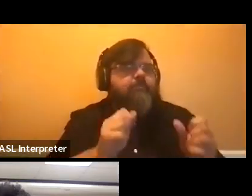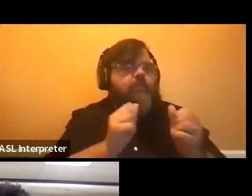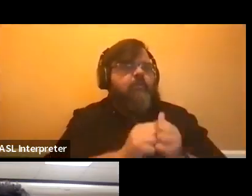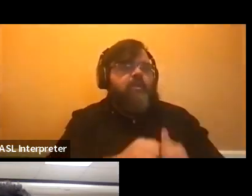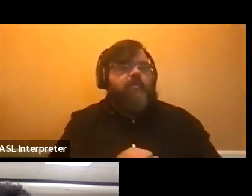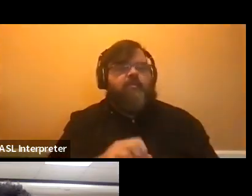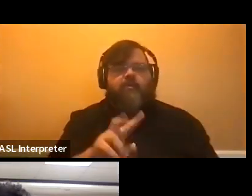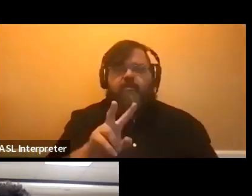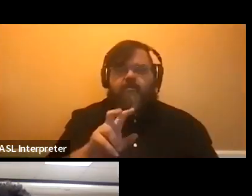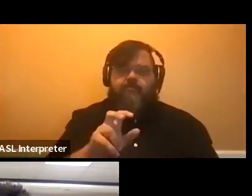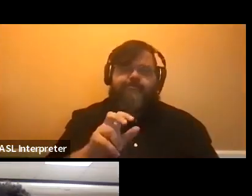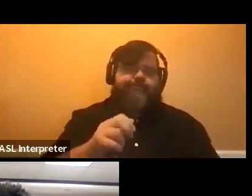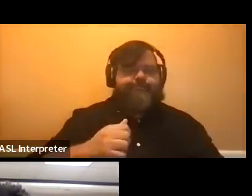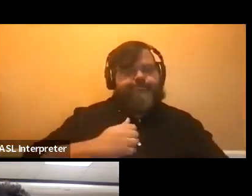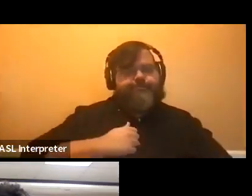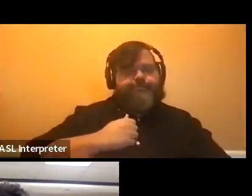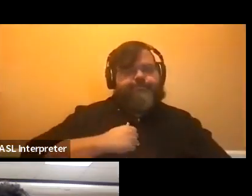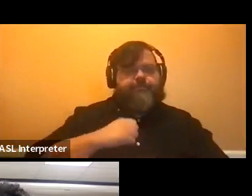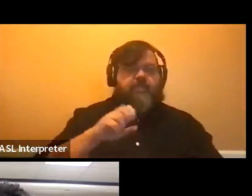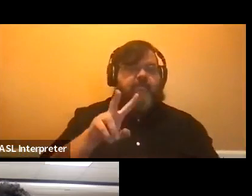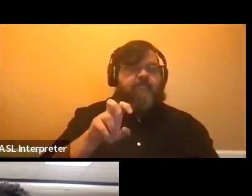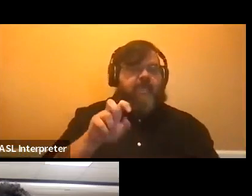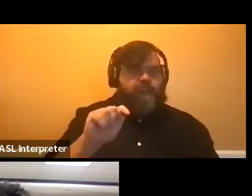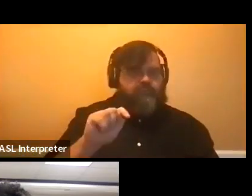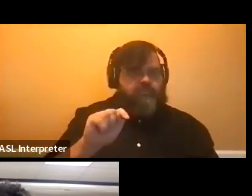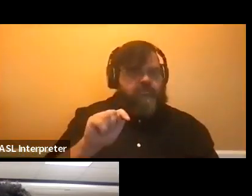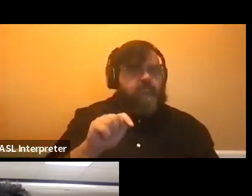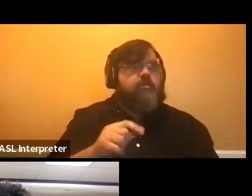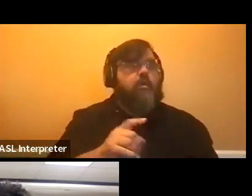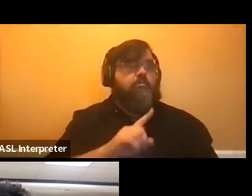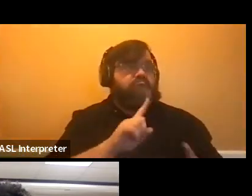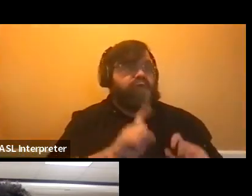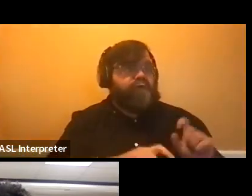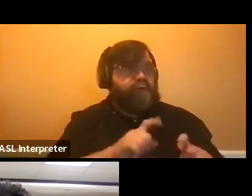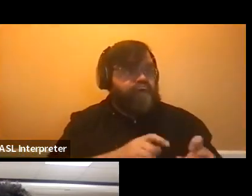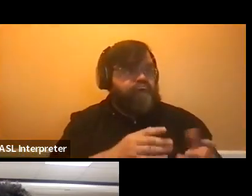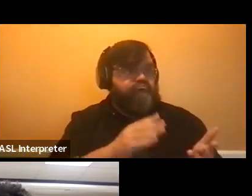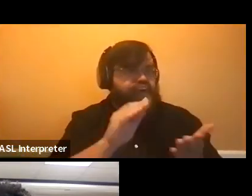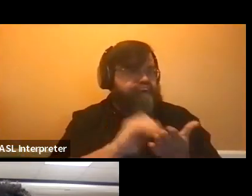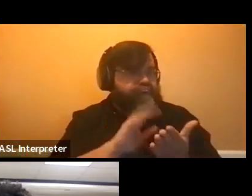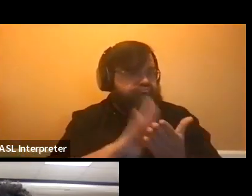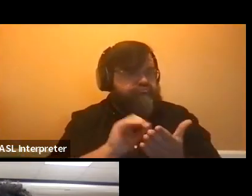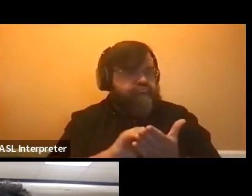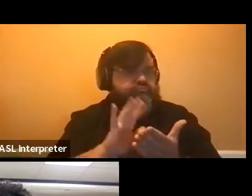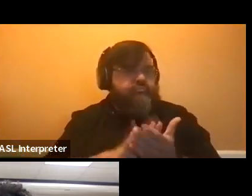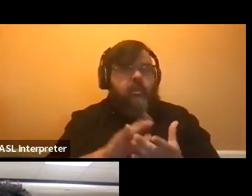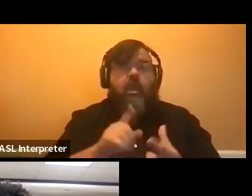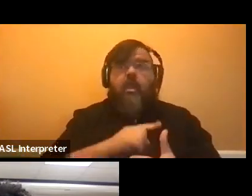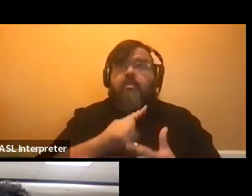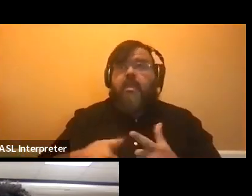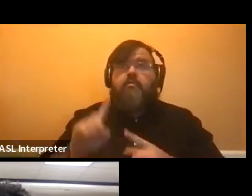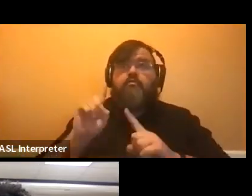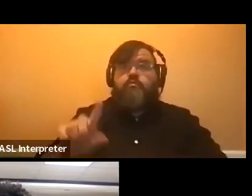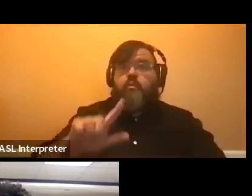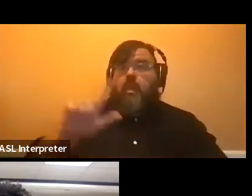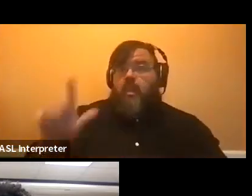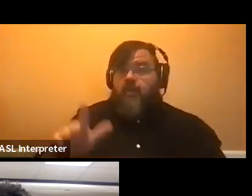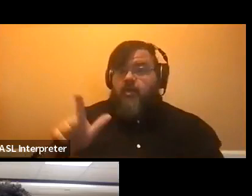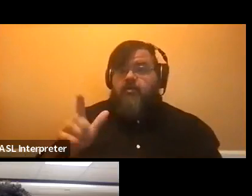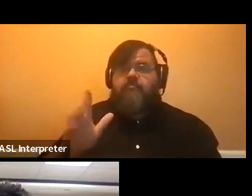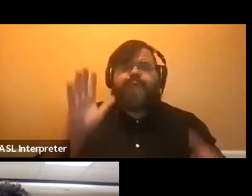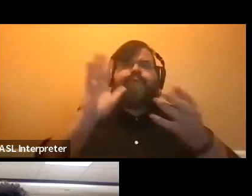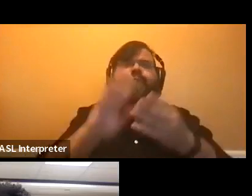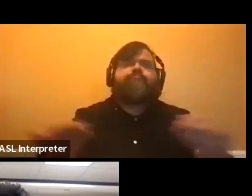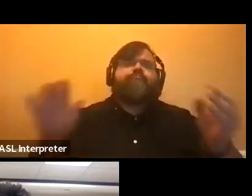to share the stories of the veterans. And so I think that's a great example of ways that students learn firsthand